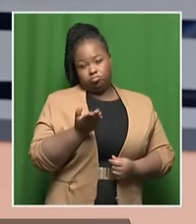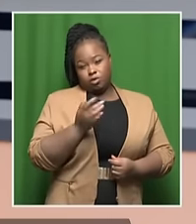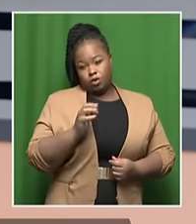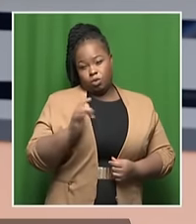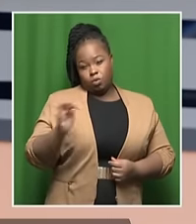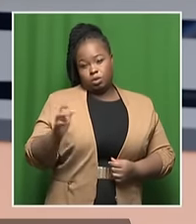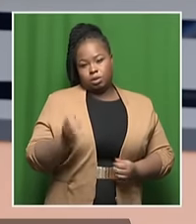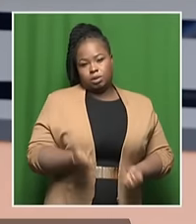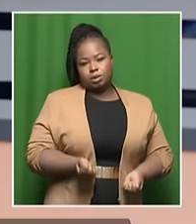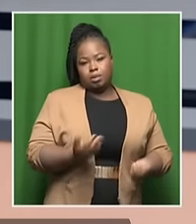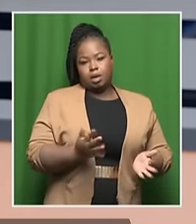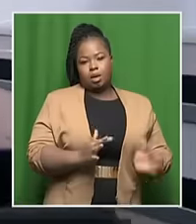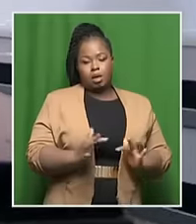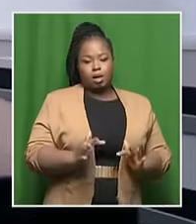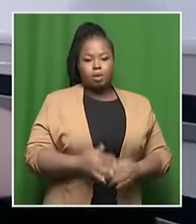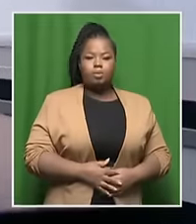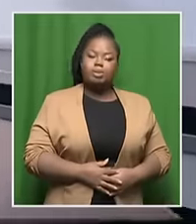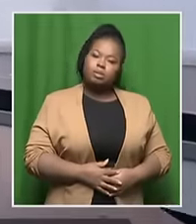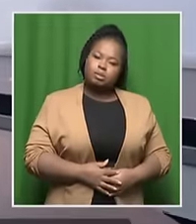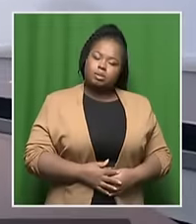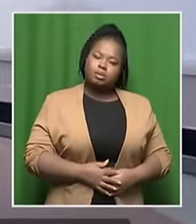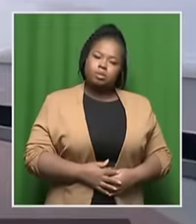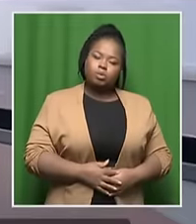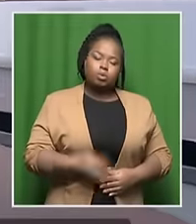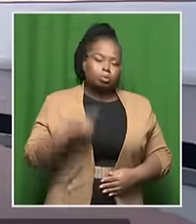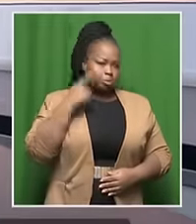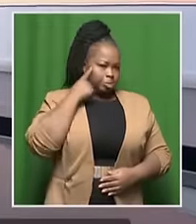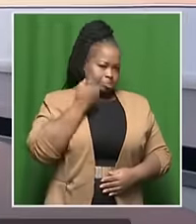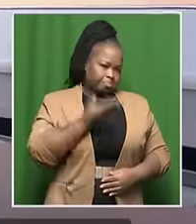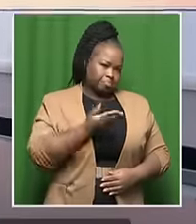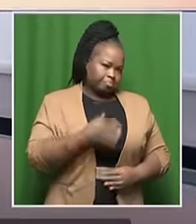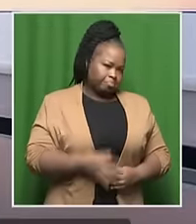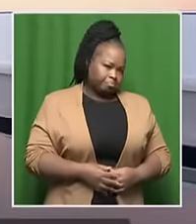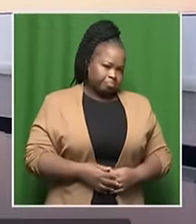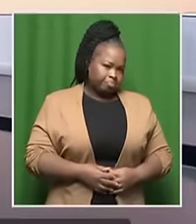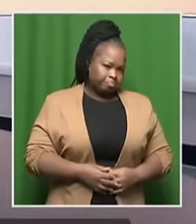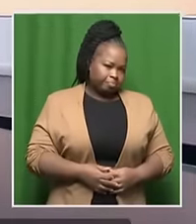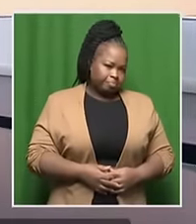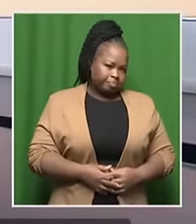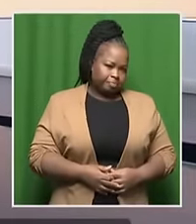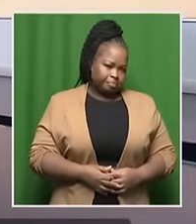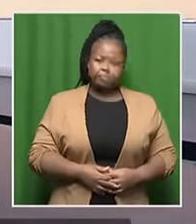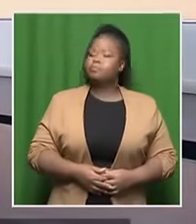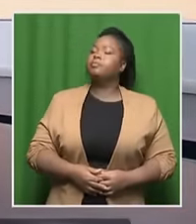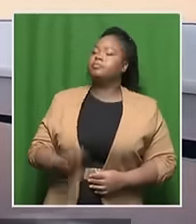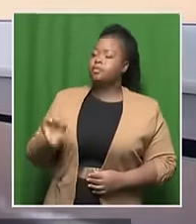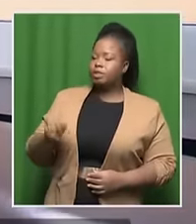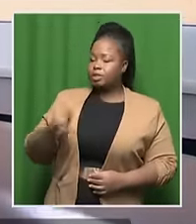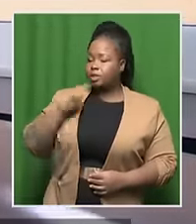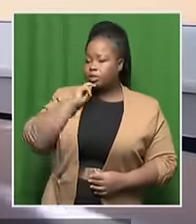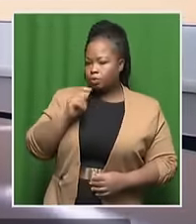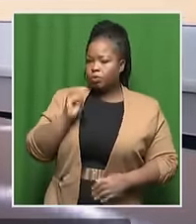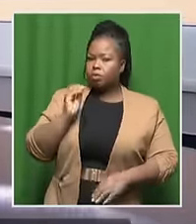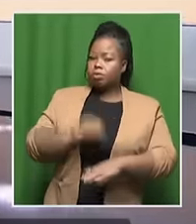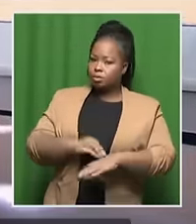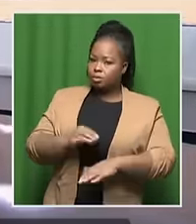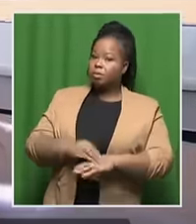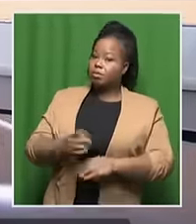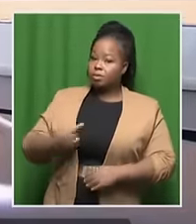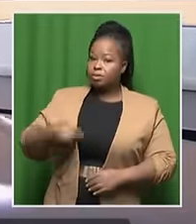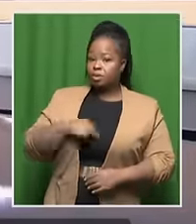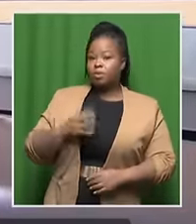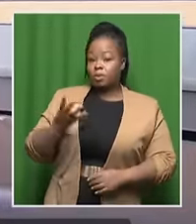water supply and a breakdown thereof. Where are your views? So, no doubt there's a crisis, right?